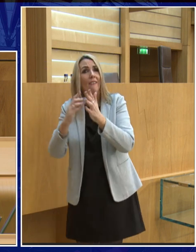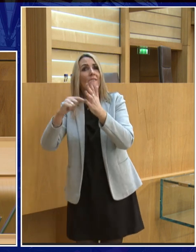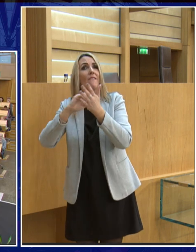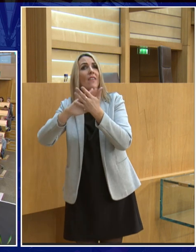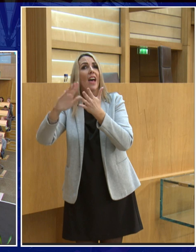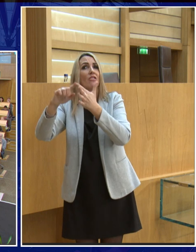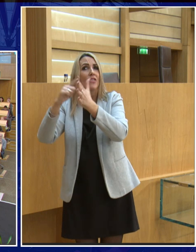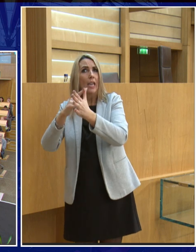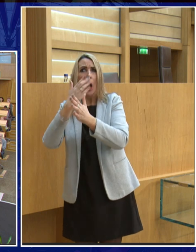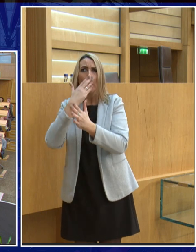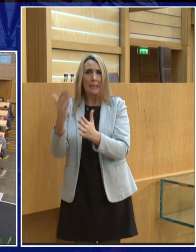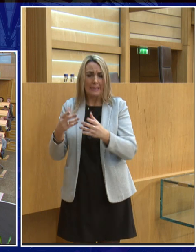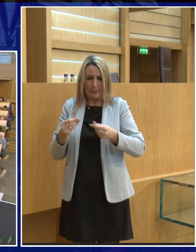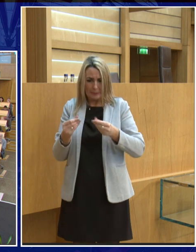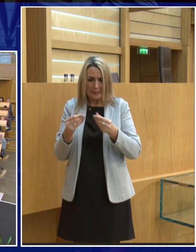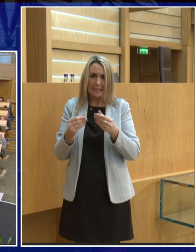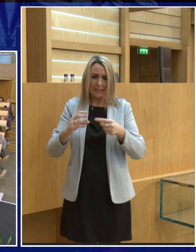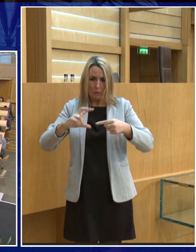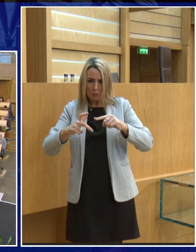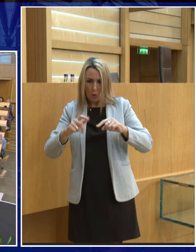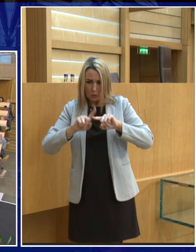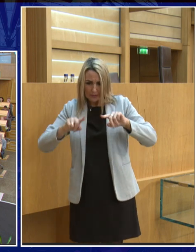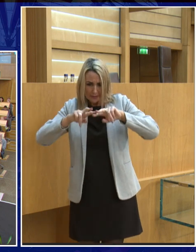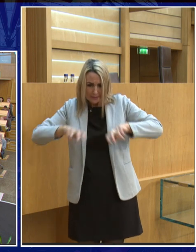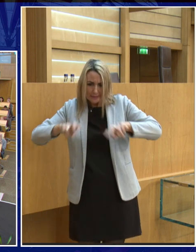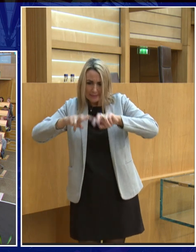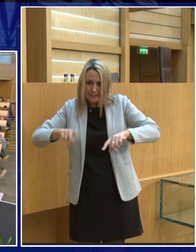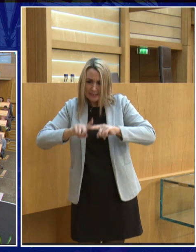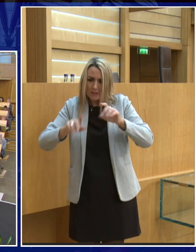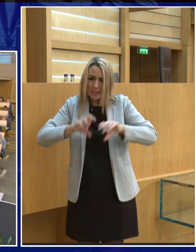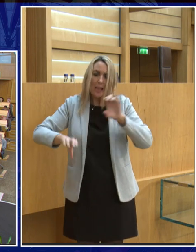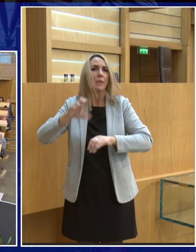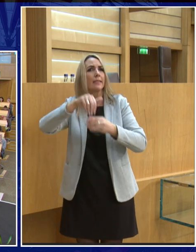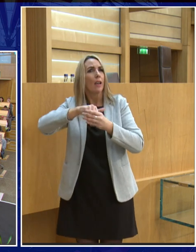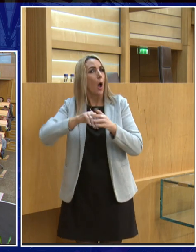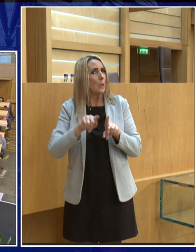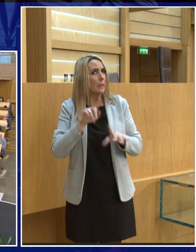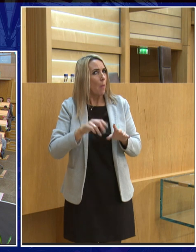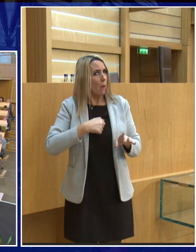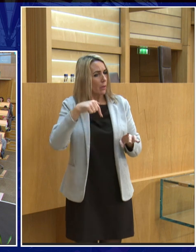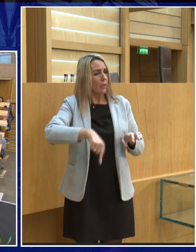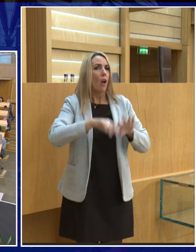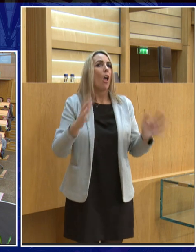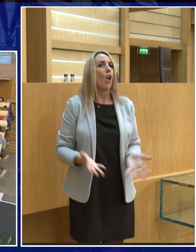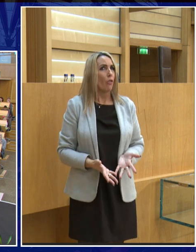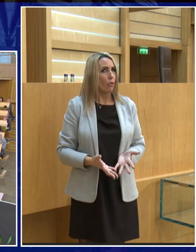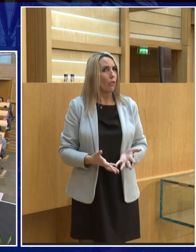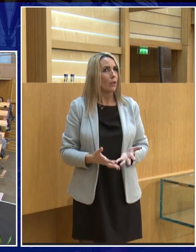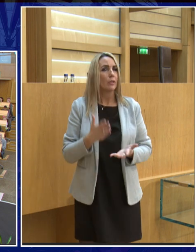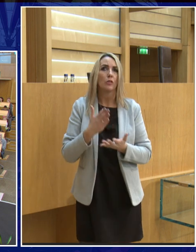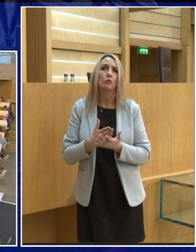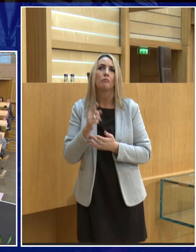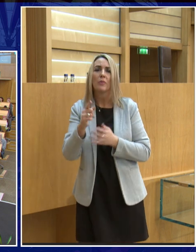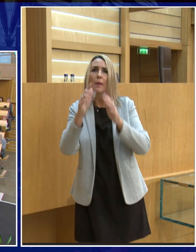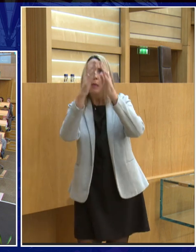finding is that the composition of the moon as you say the minerals and the chemicals that make up the moon are very very similar to what we find here on earth and so